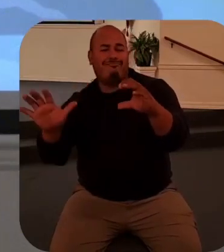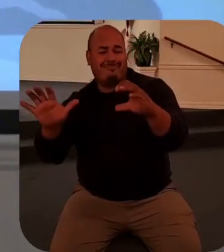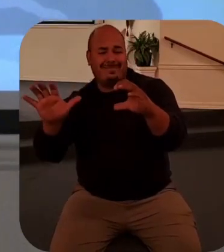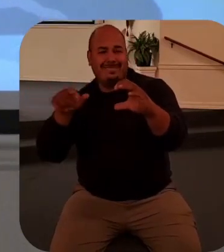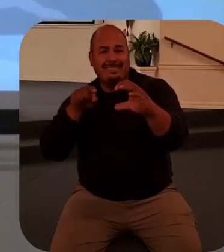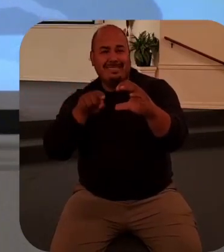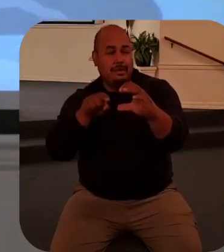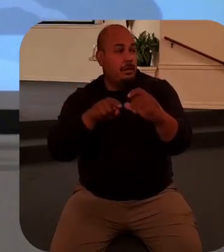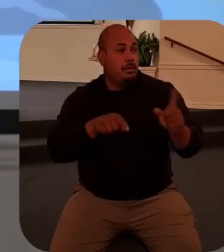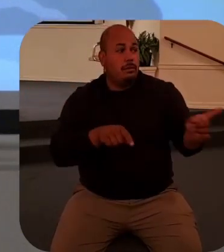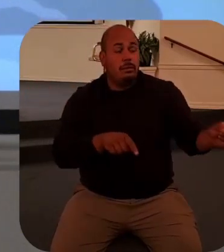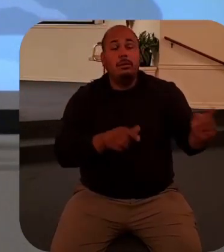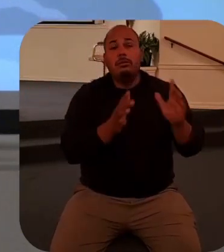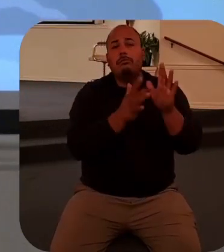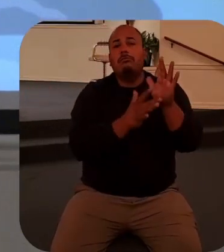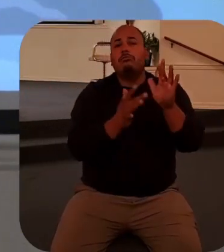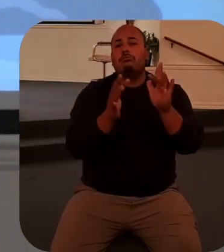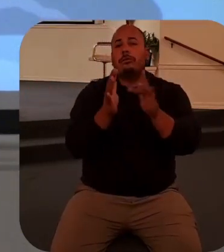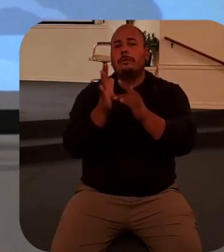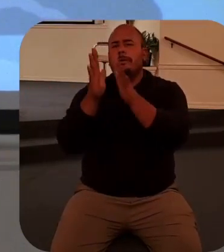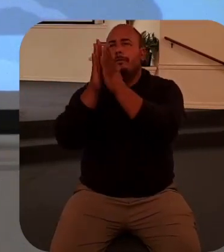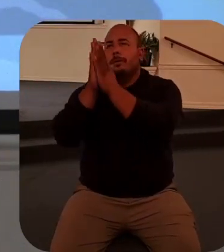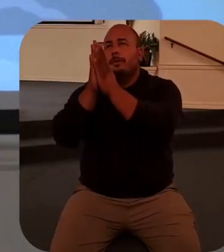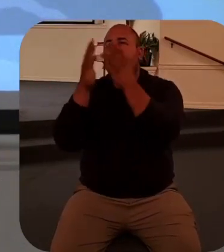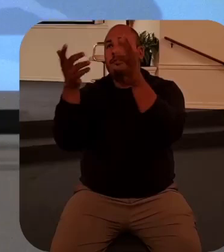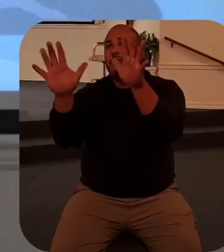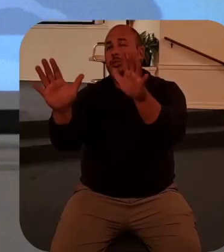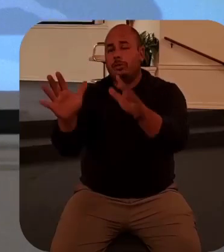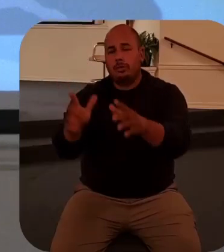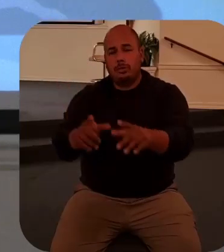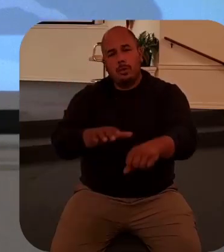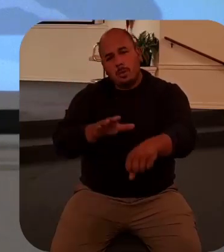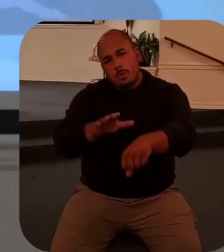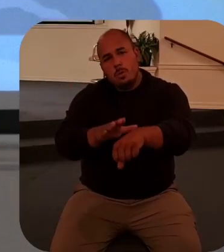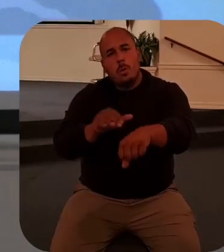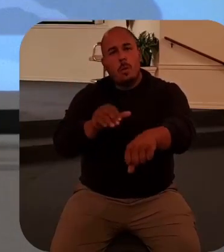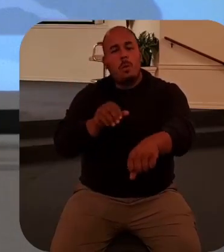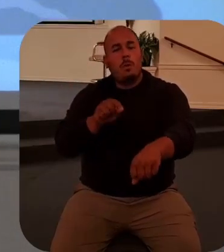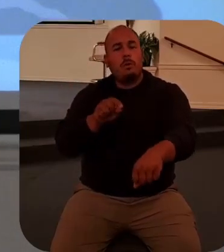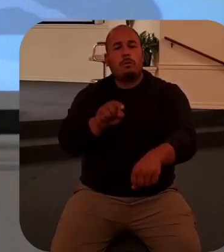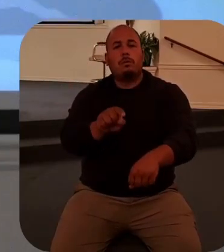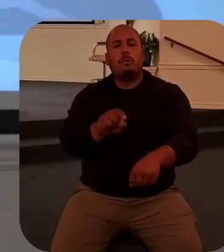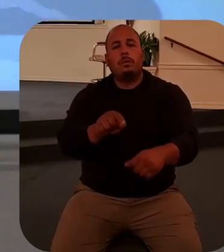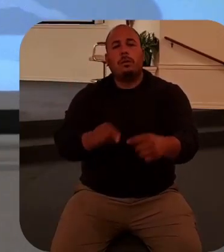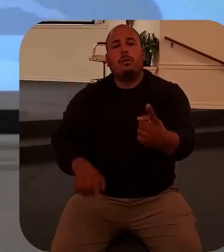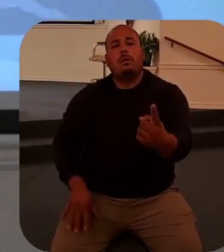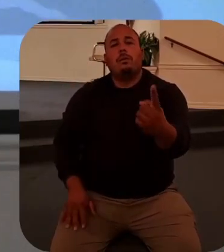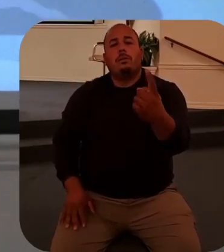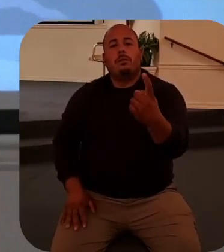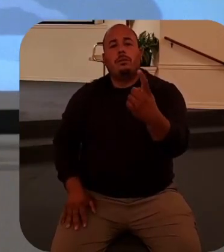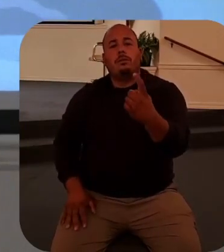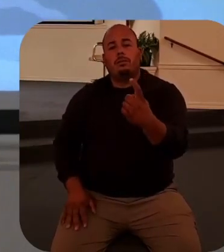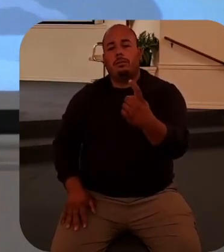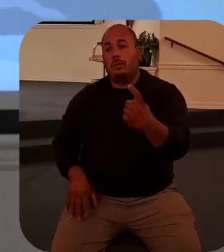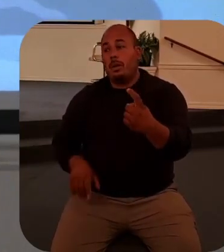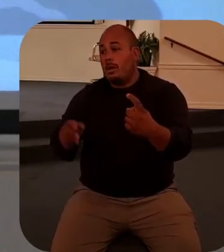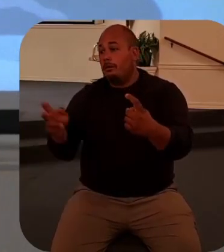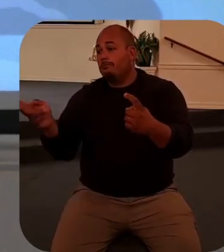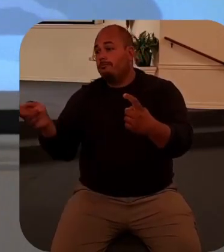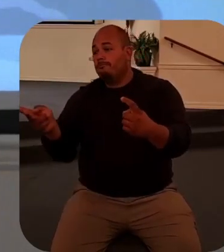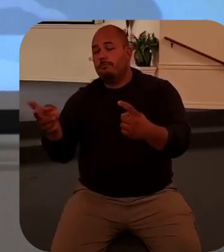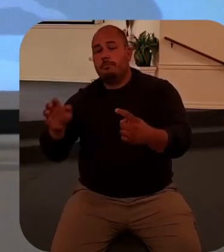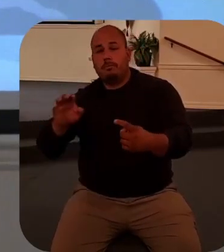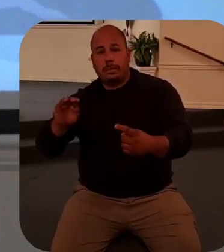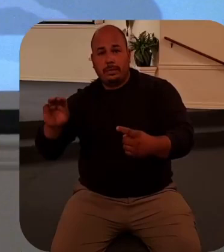Jesus called the dead man back to life and Martha and Mary received their brother Lazarus